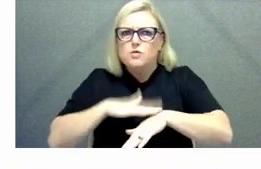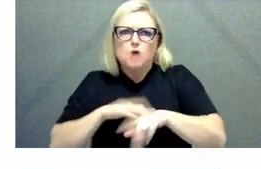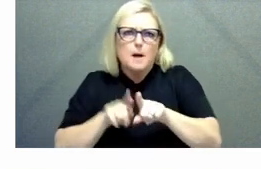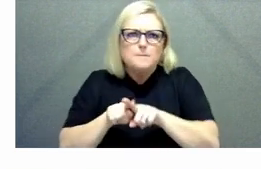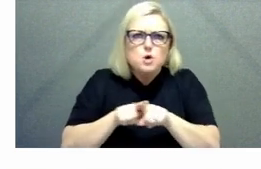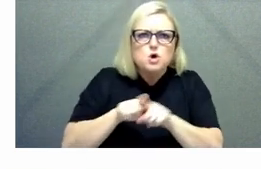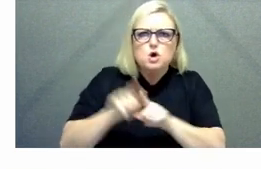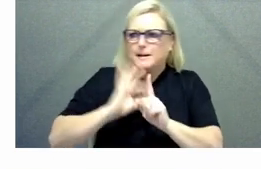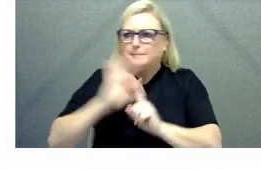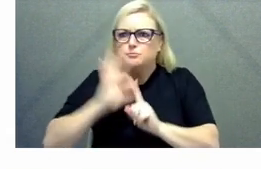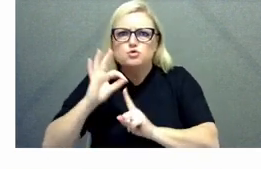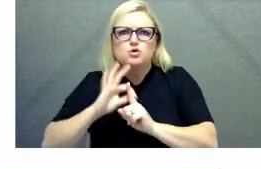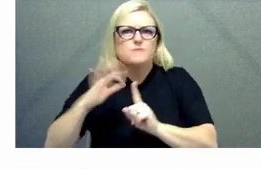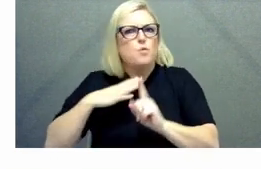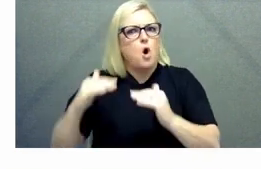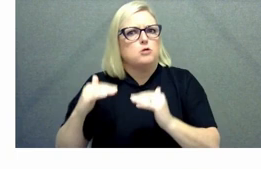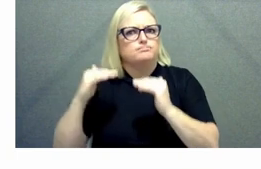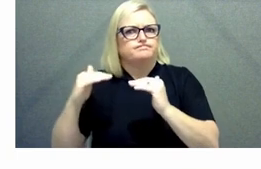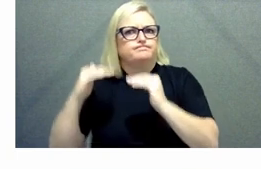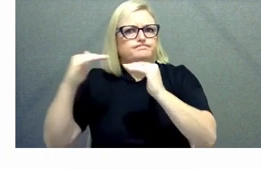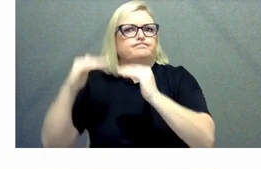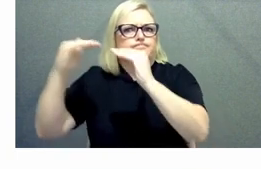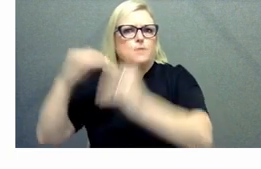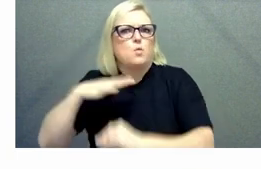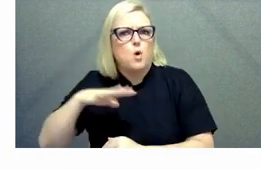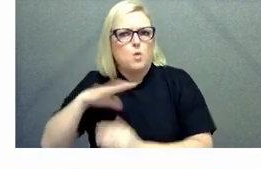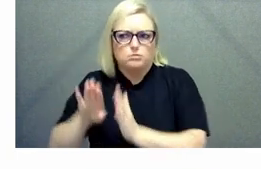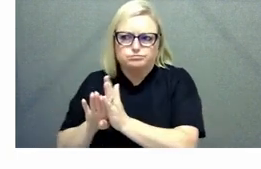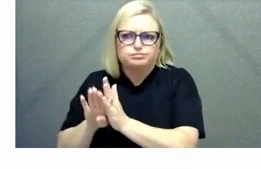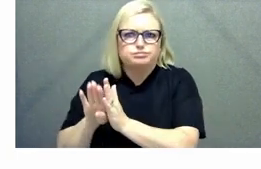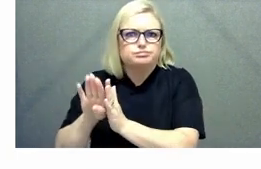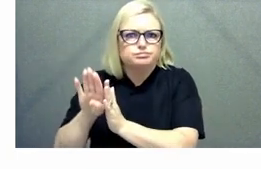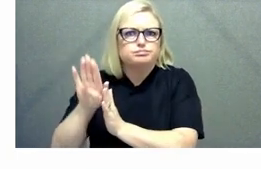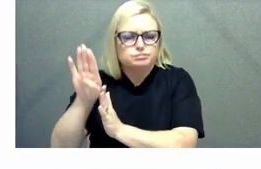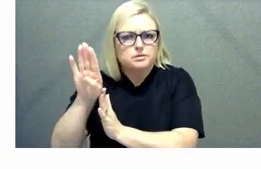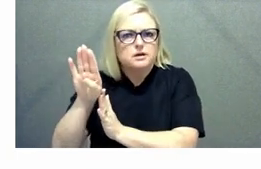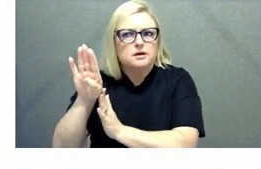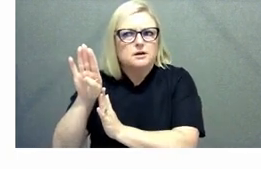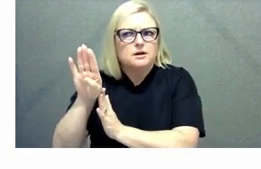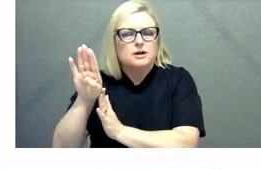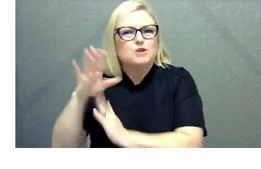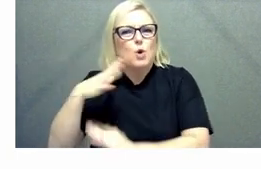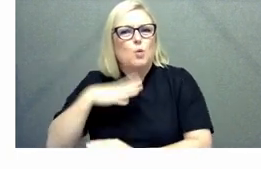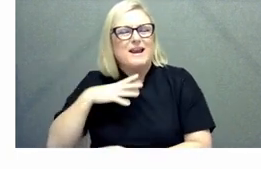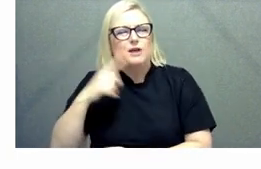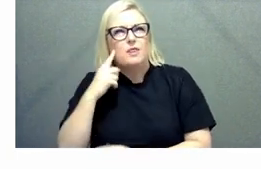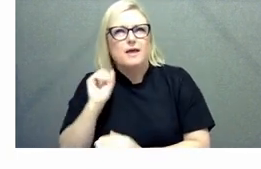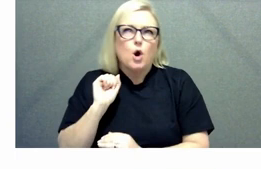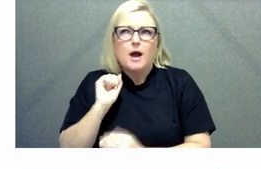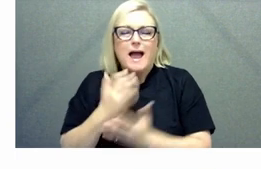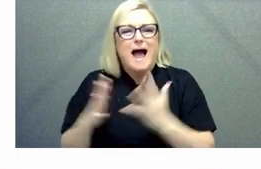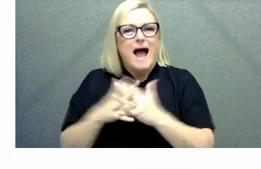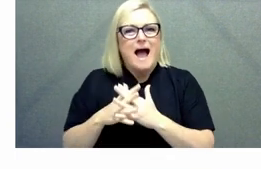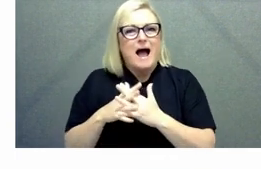it involves a whole bunch of kind of broader mechanisms of how you manage and lead teams